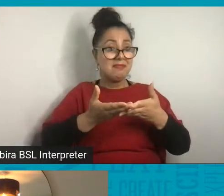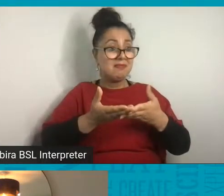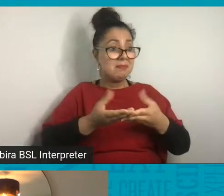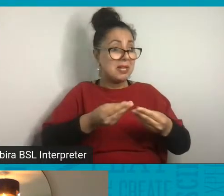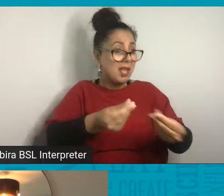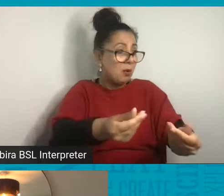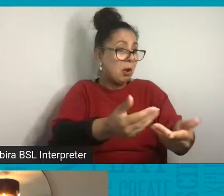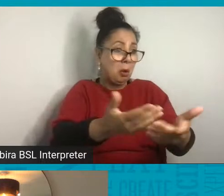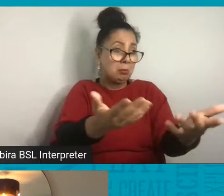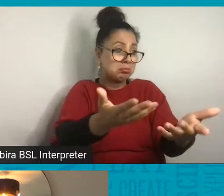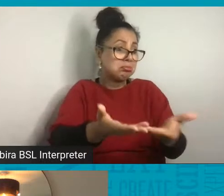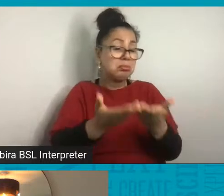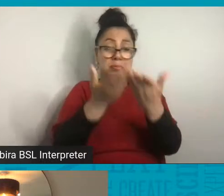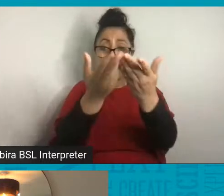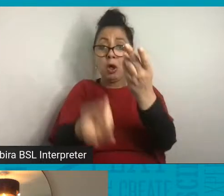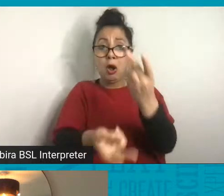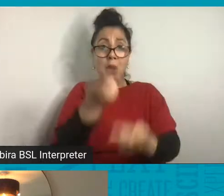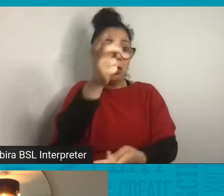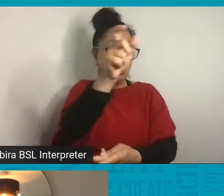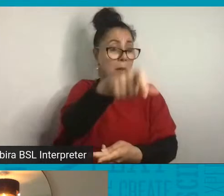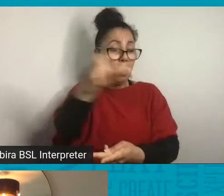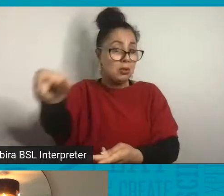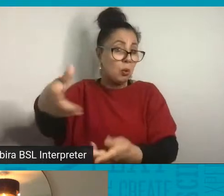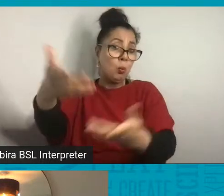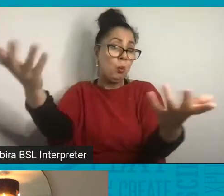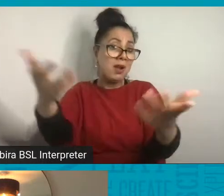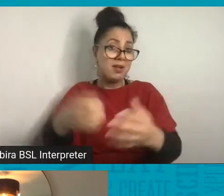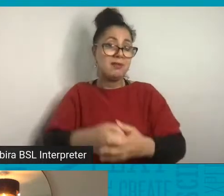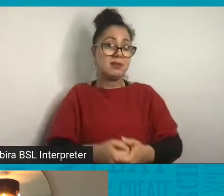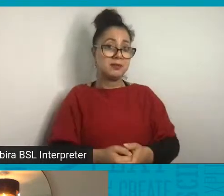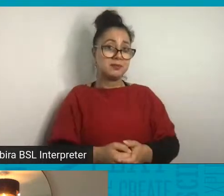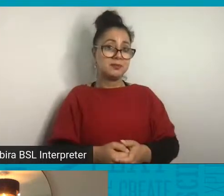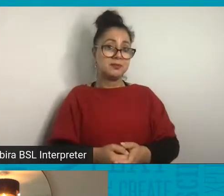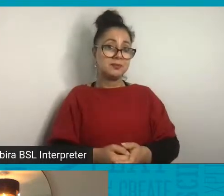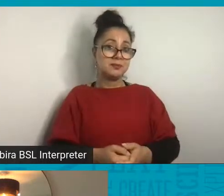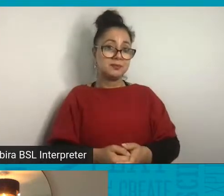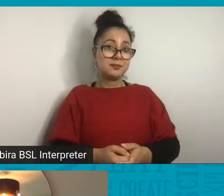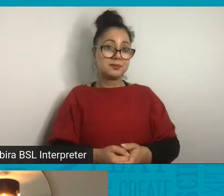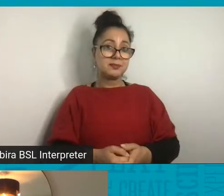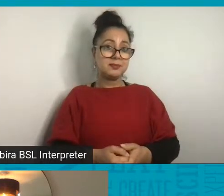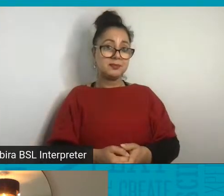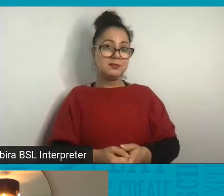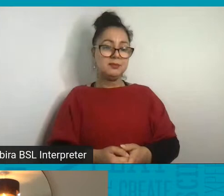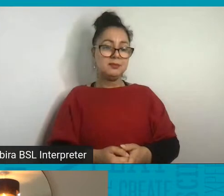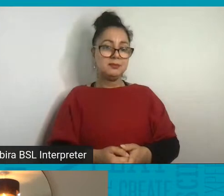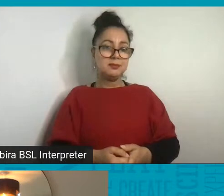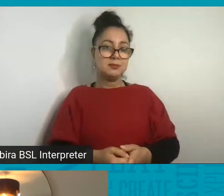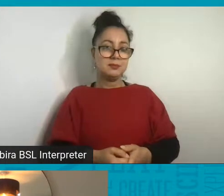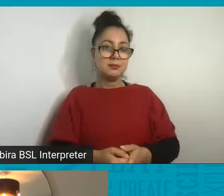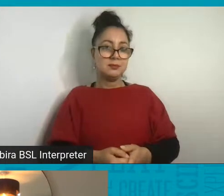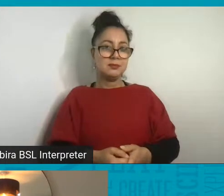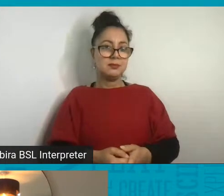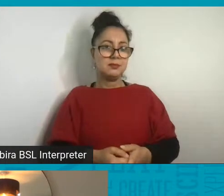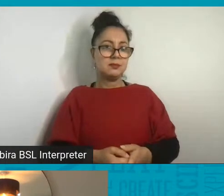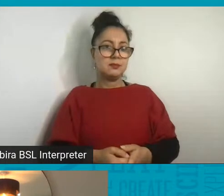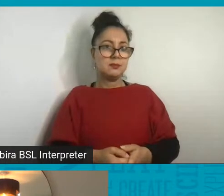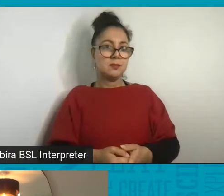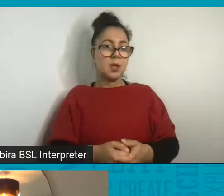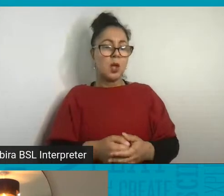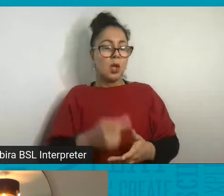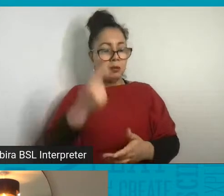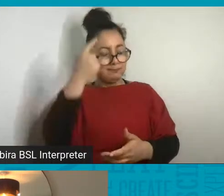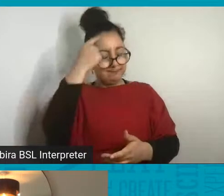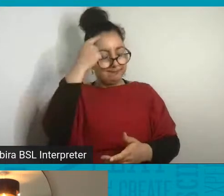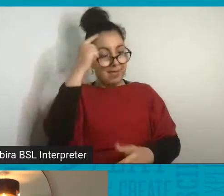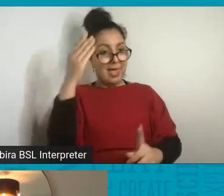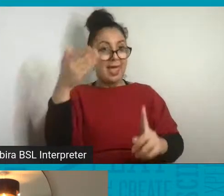to be part of another product. So yeah, the idea is just to keep as much waste as possible out of